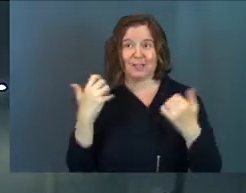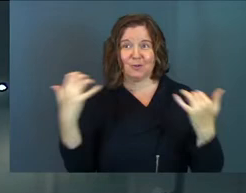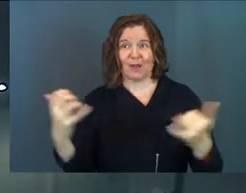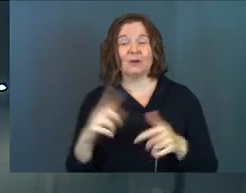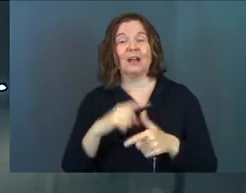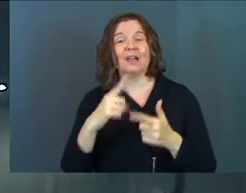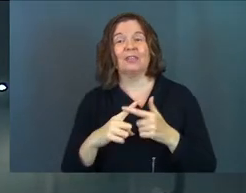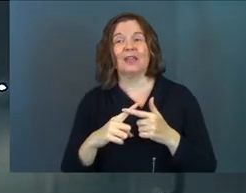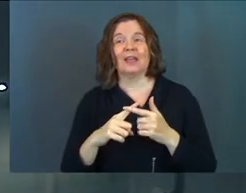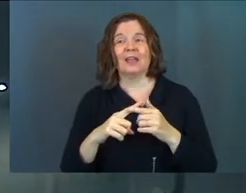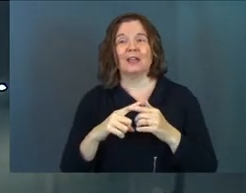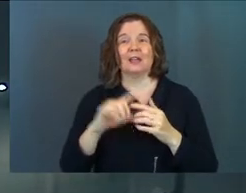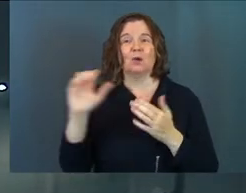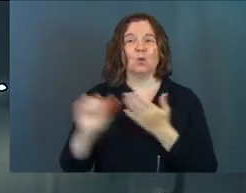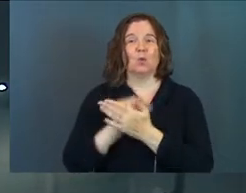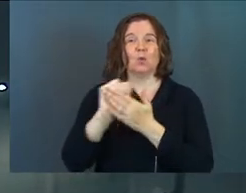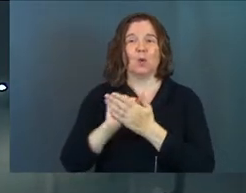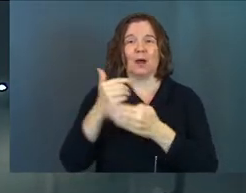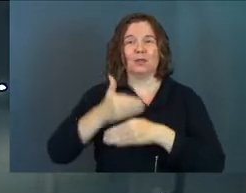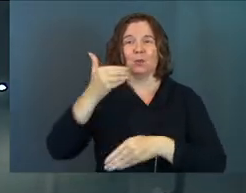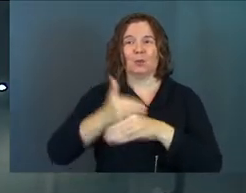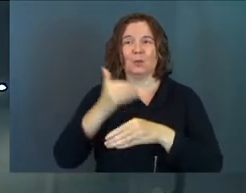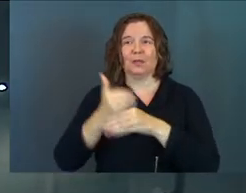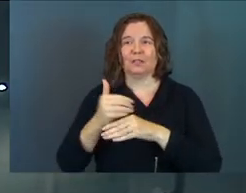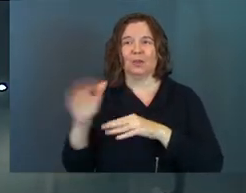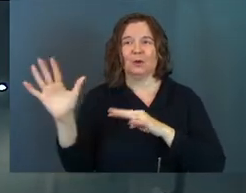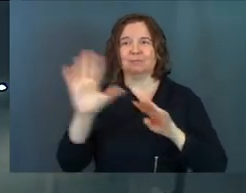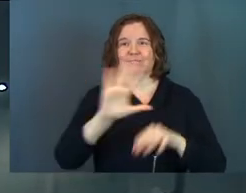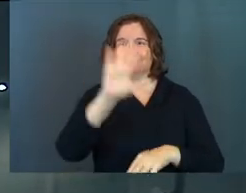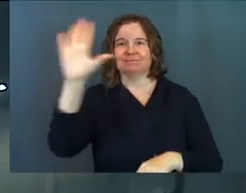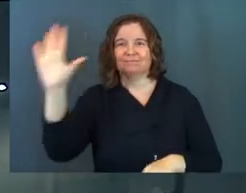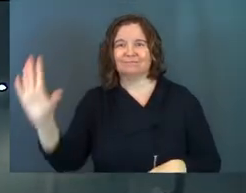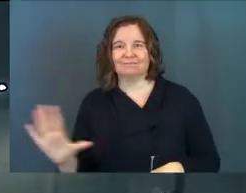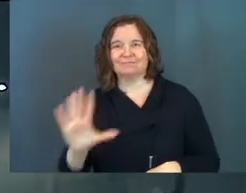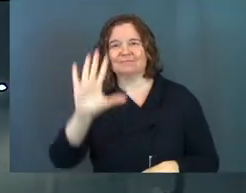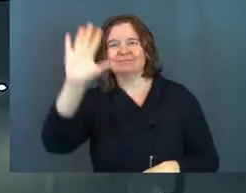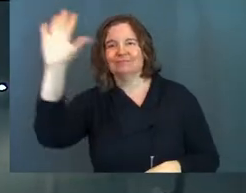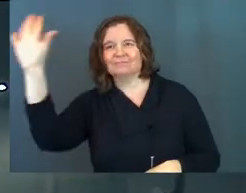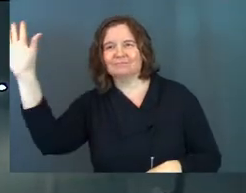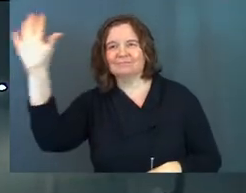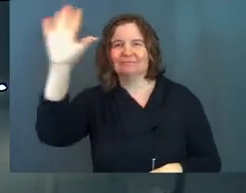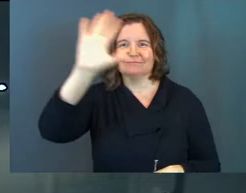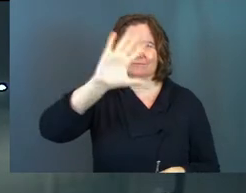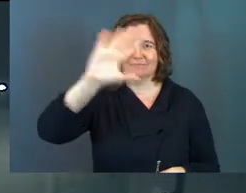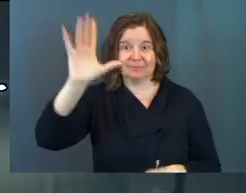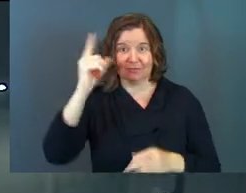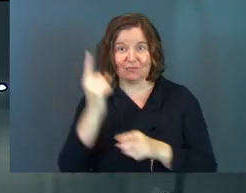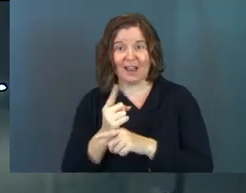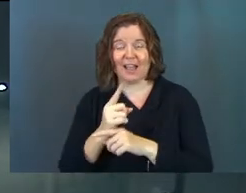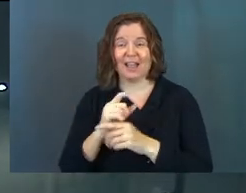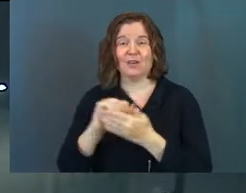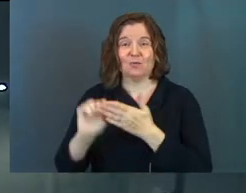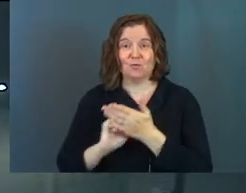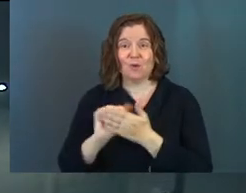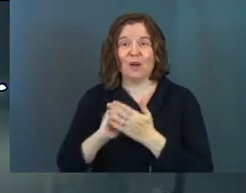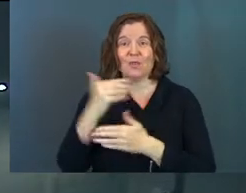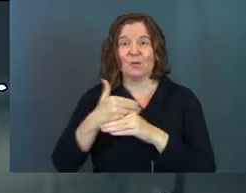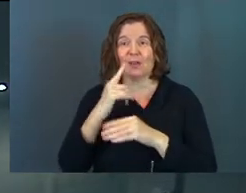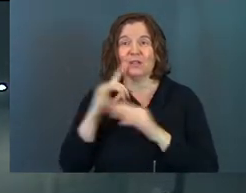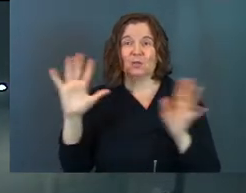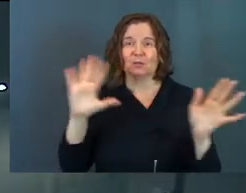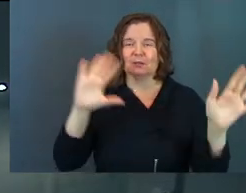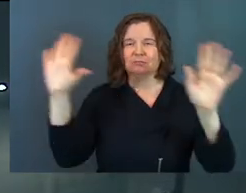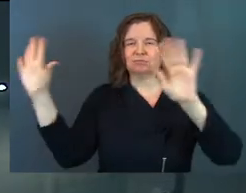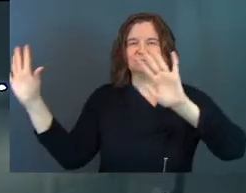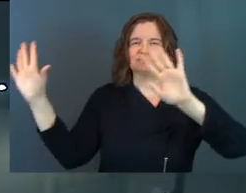way. And then washing the window. Let me see some wash the window. It's like the karate kid, right? Wash the window. If you're extra, you can do